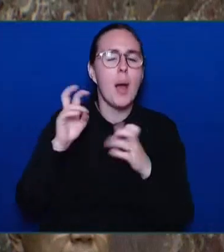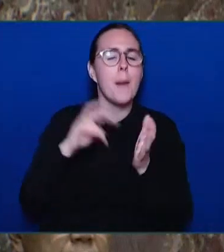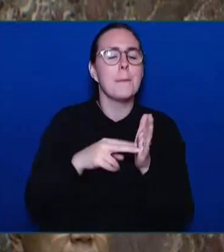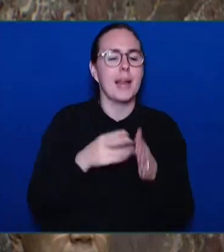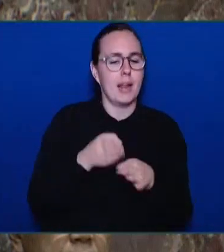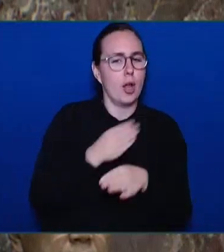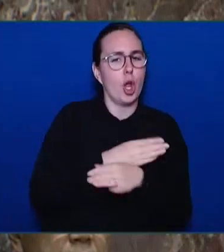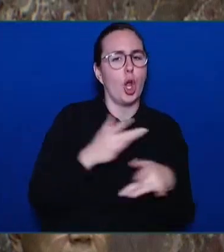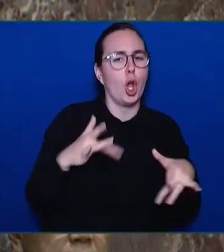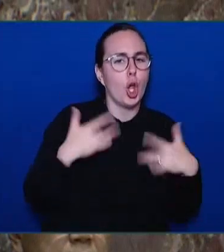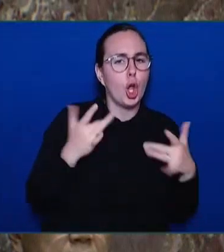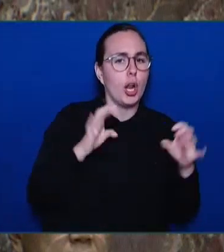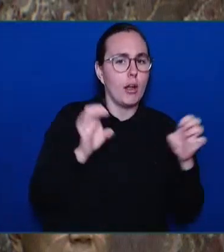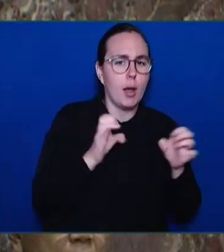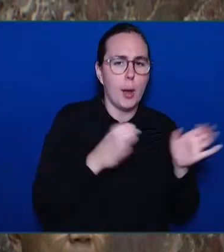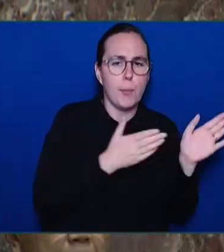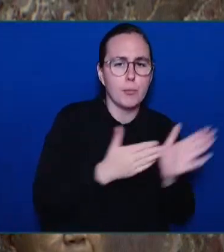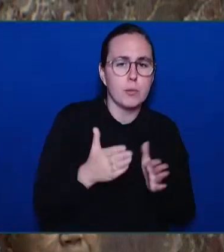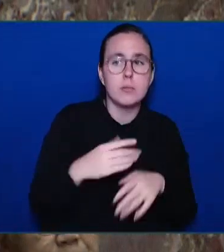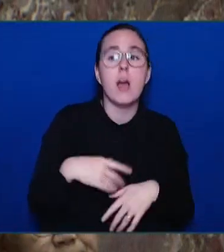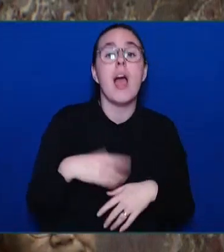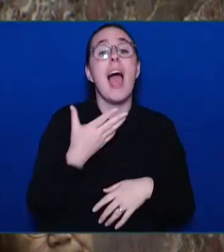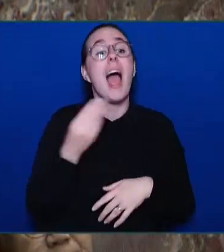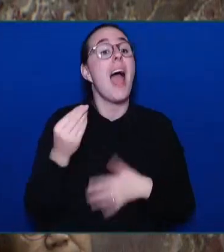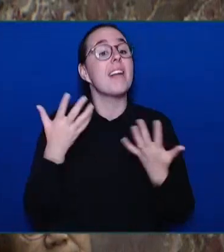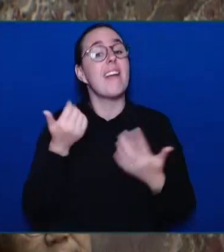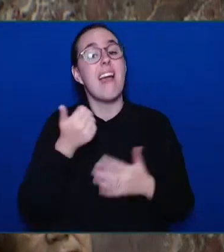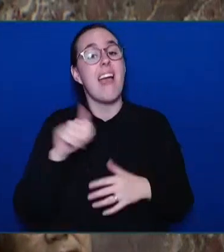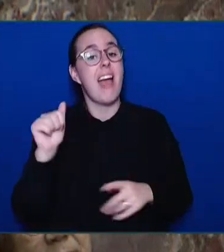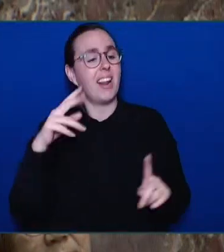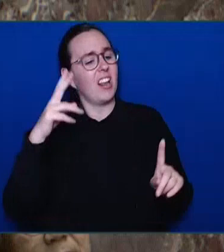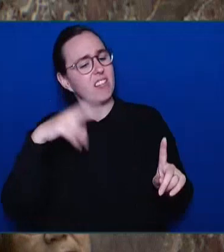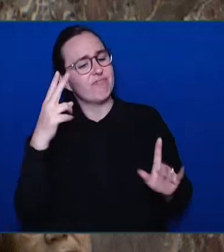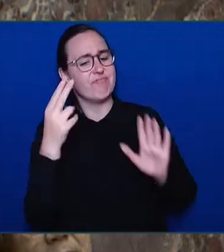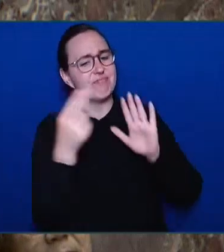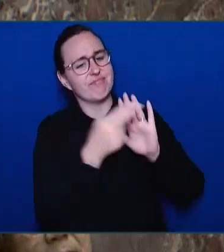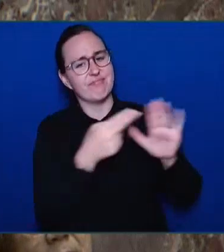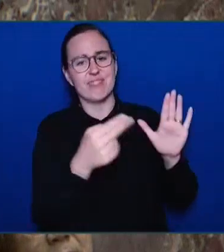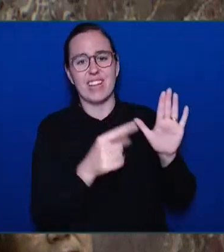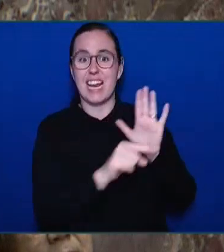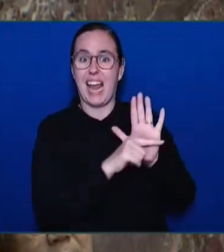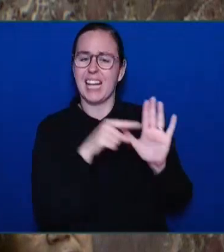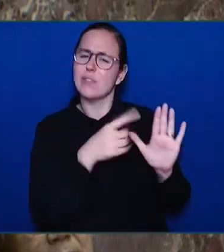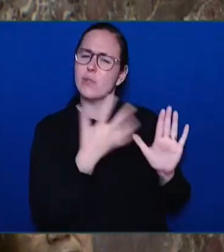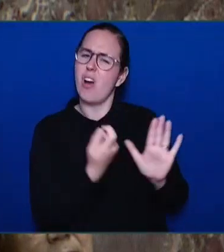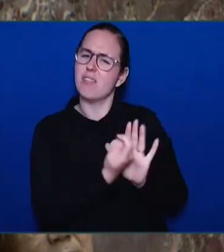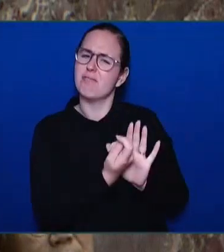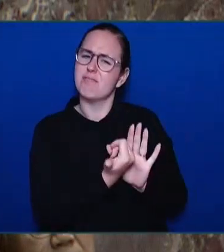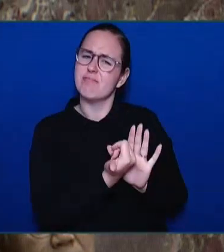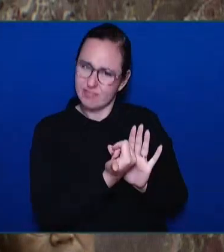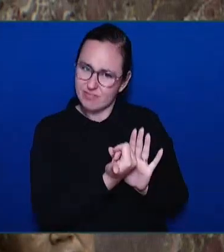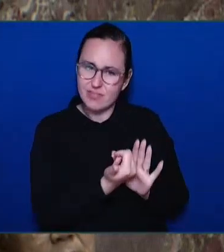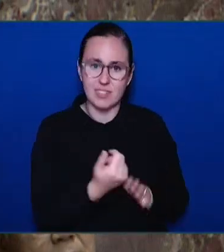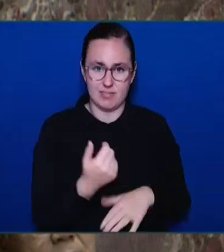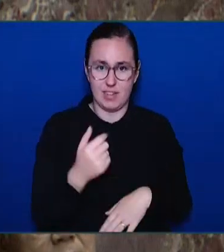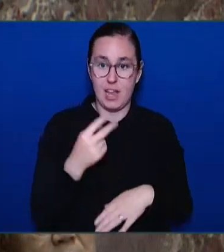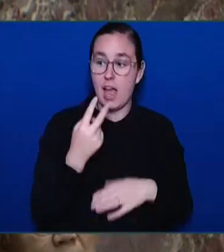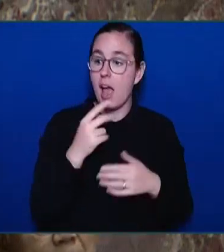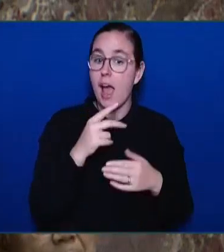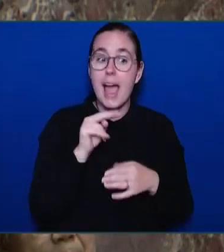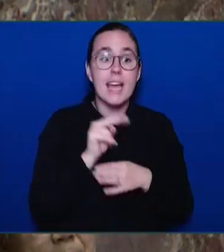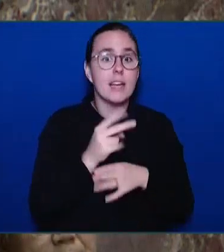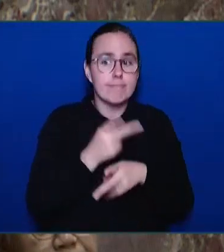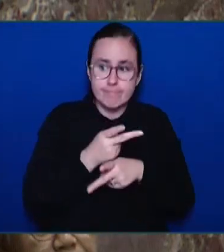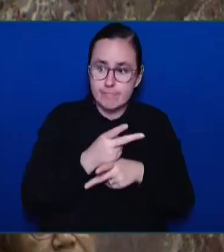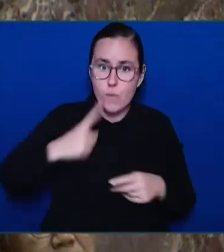And remember, we can care for our kidney as well by eating a balanced diet, exercise regularly, drinking plenty of fluid, as well as